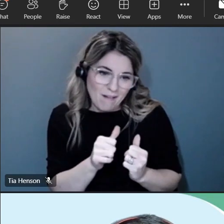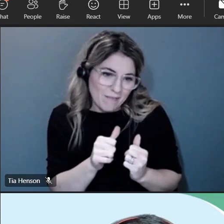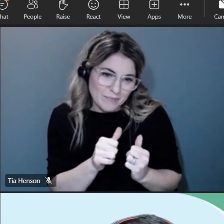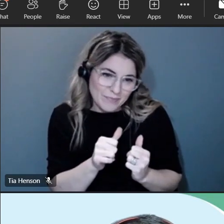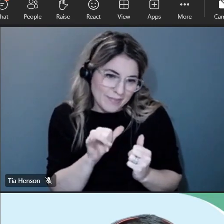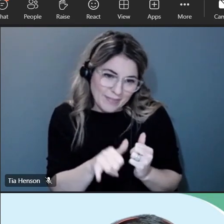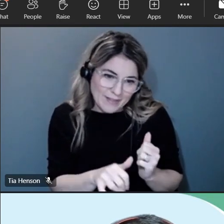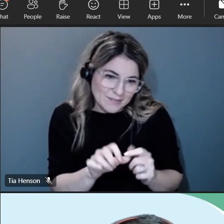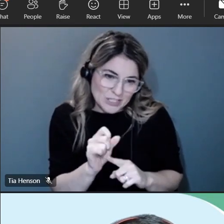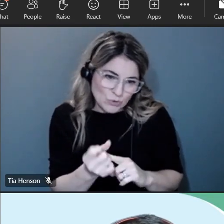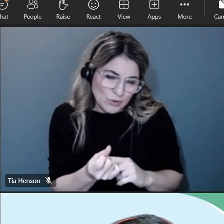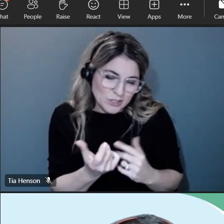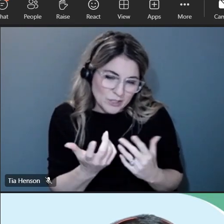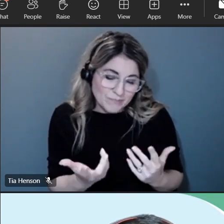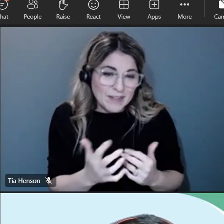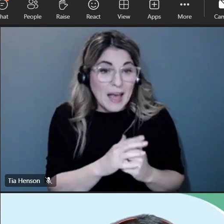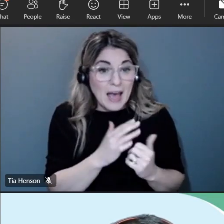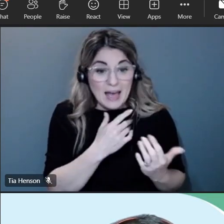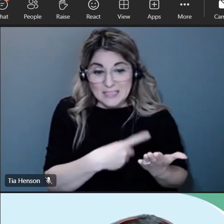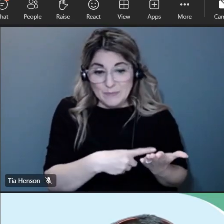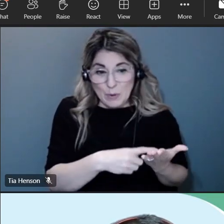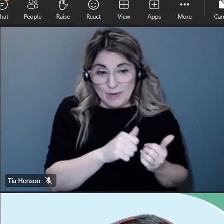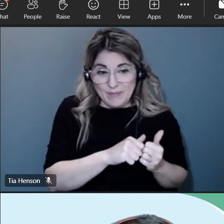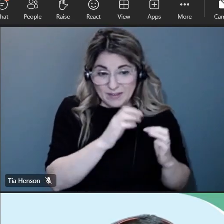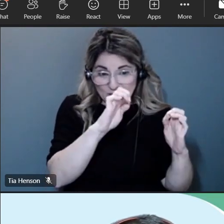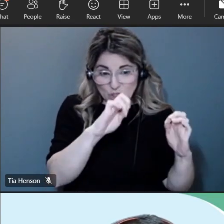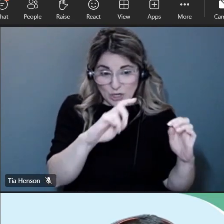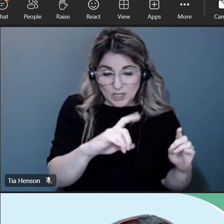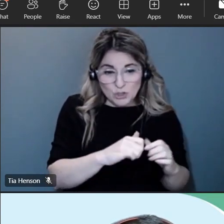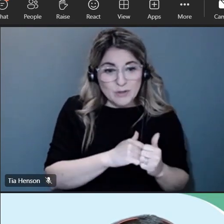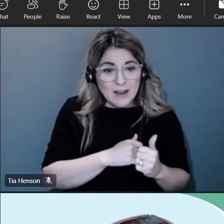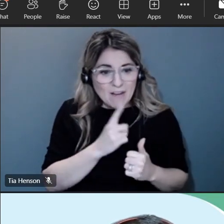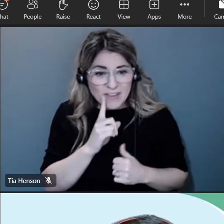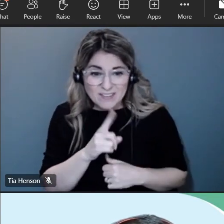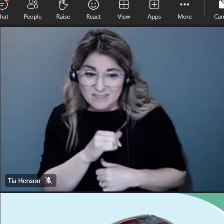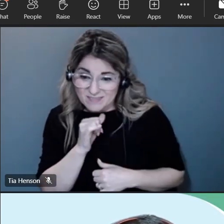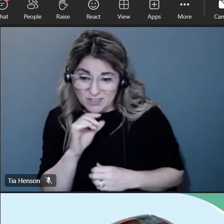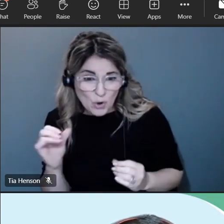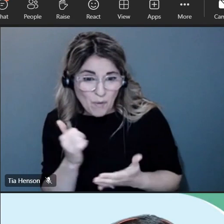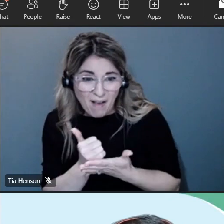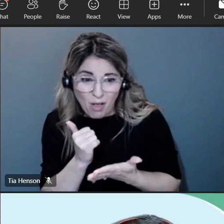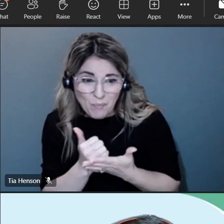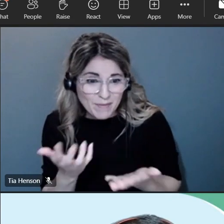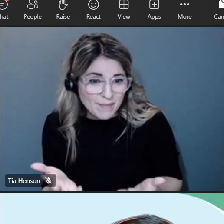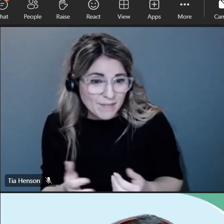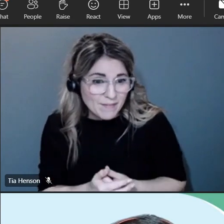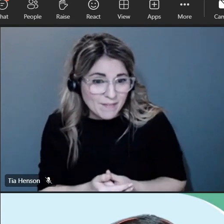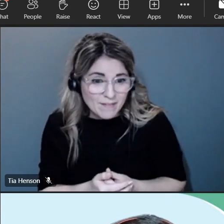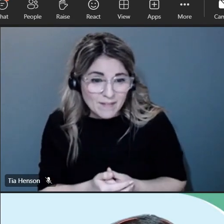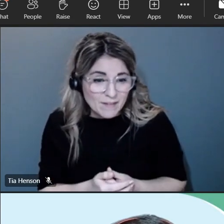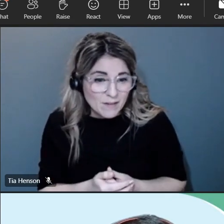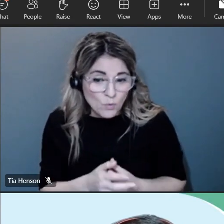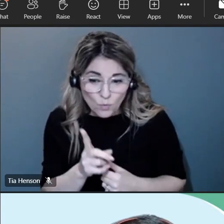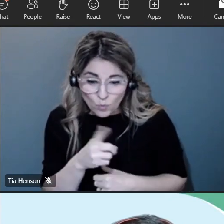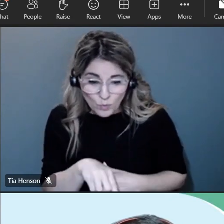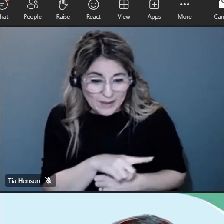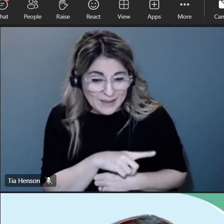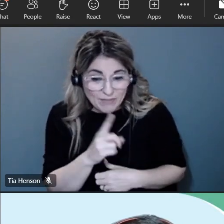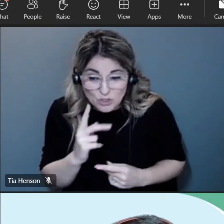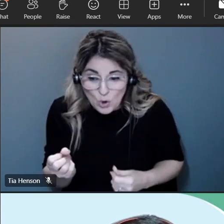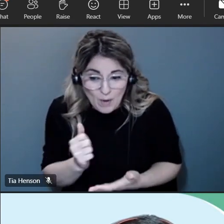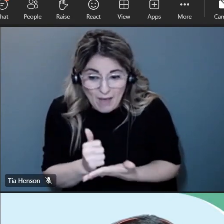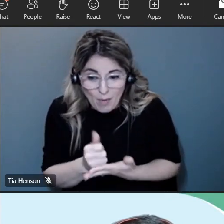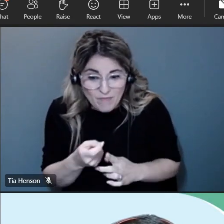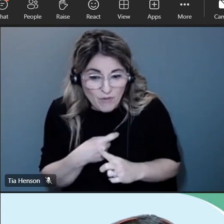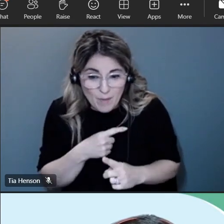um and you know my message to them is i don't think help is on the way um so we're going to have to figure out uh you know